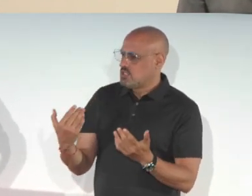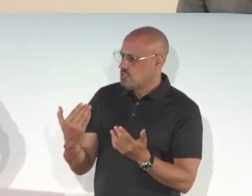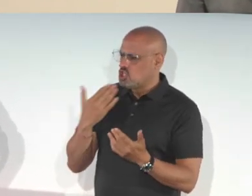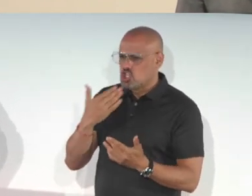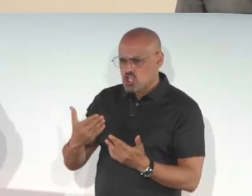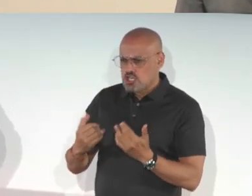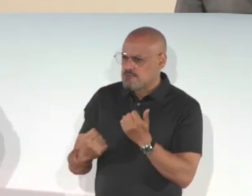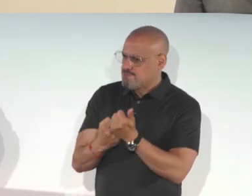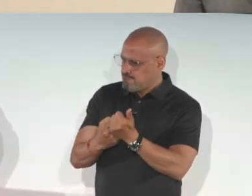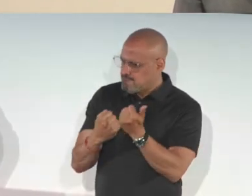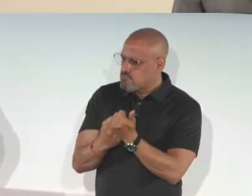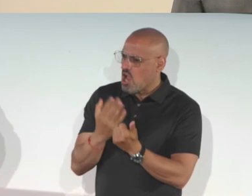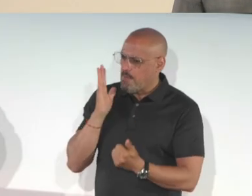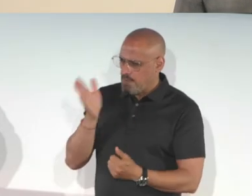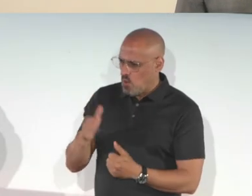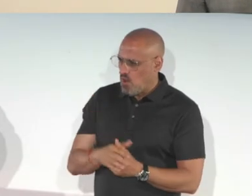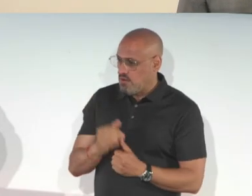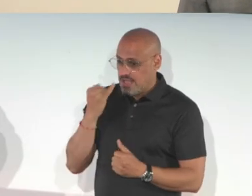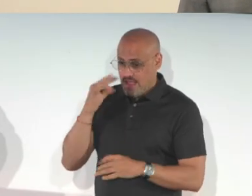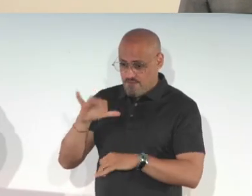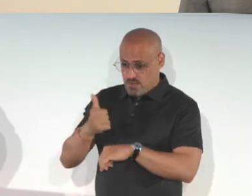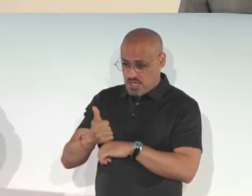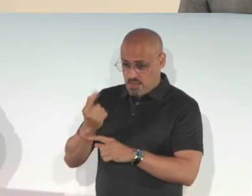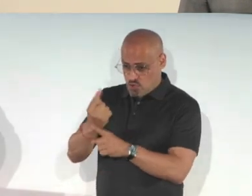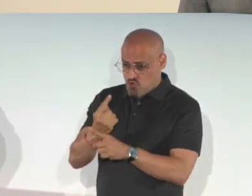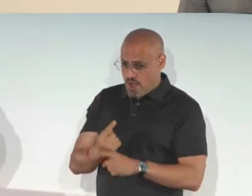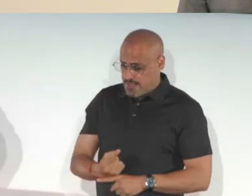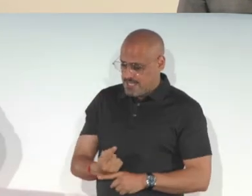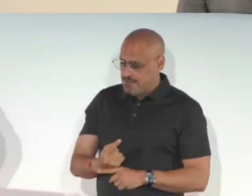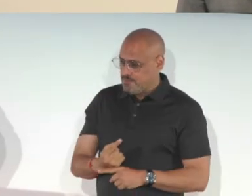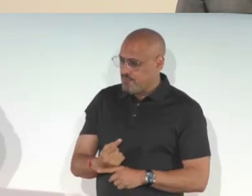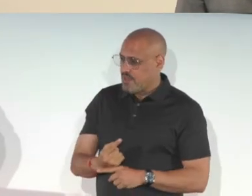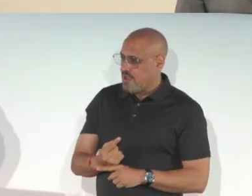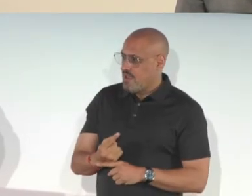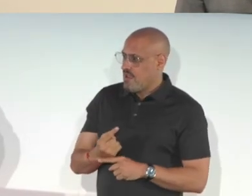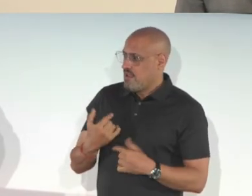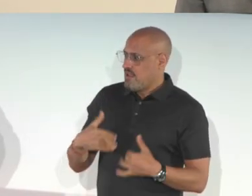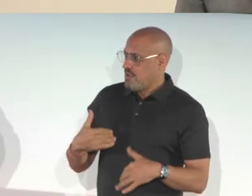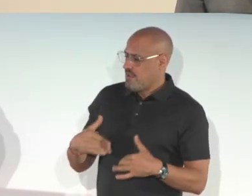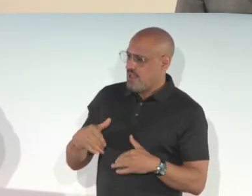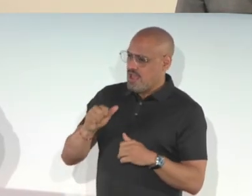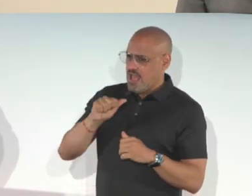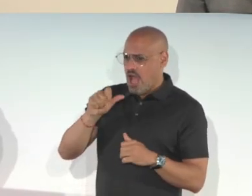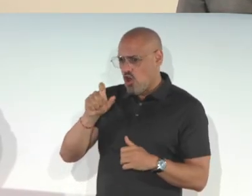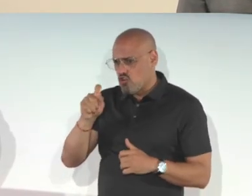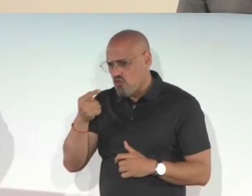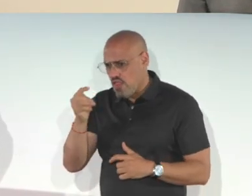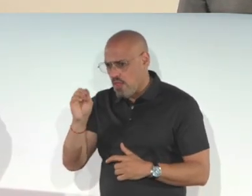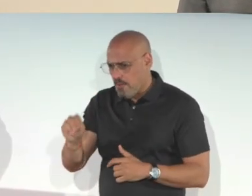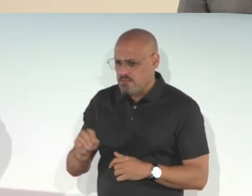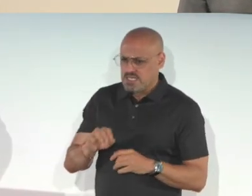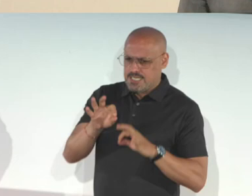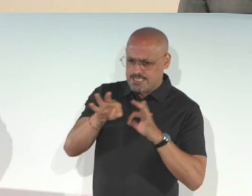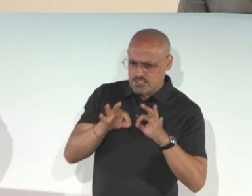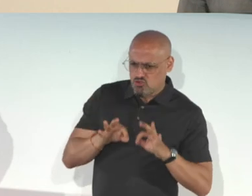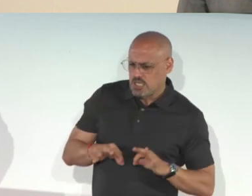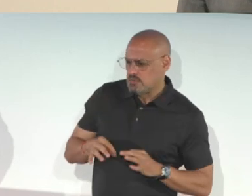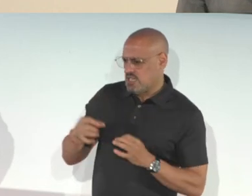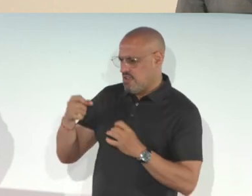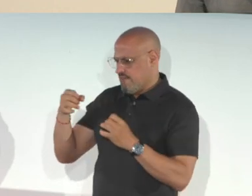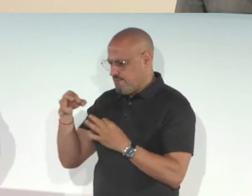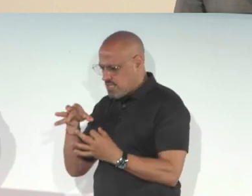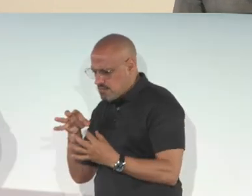into VR spaces as well. So yes, definitely. I think that this is this will be a good complement and if it's implemented